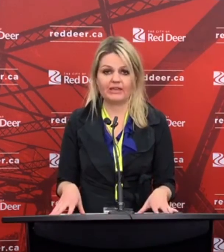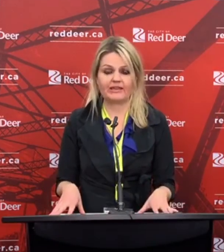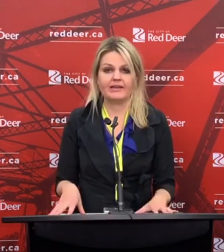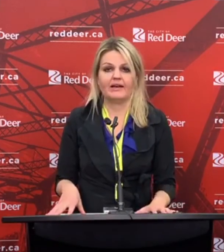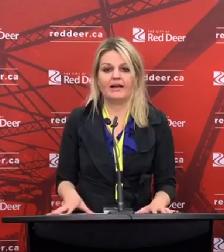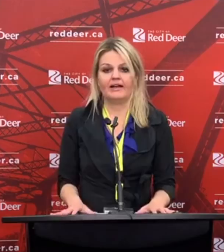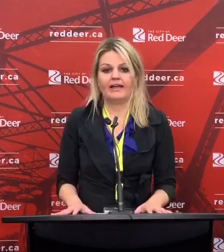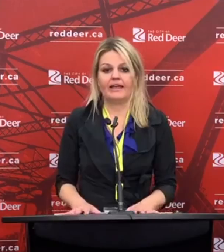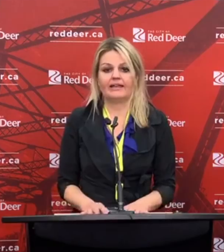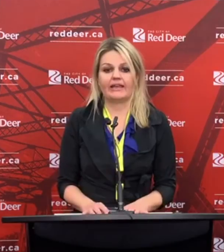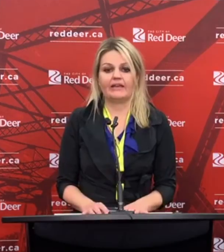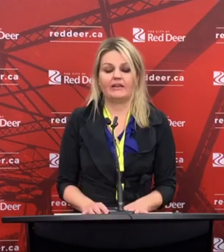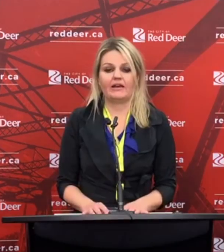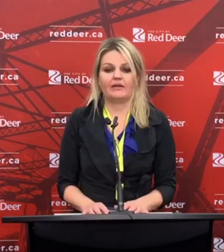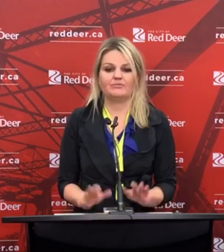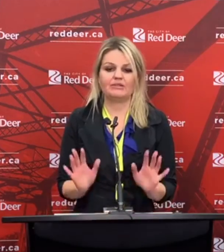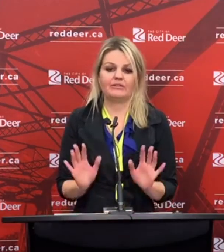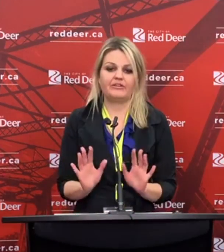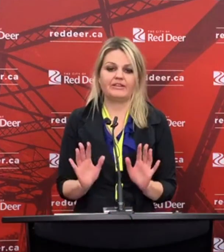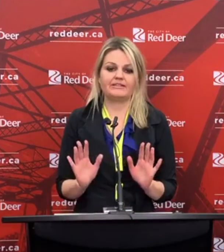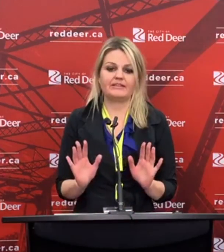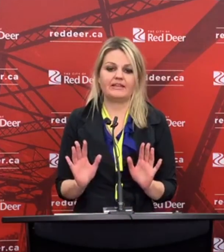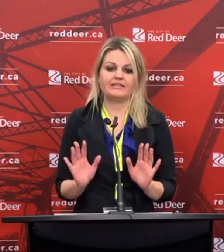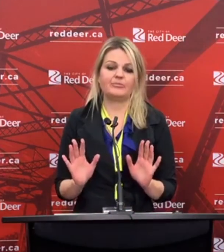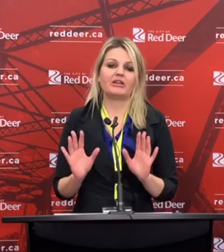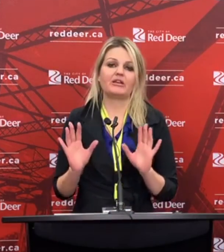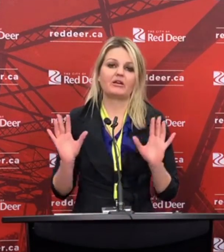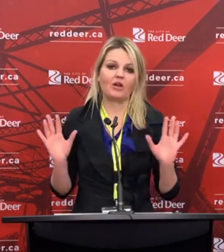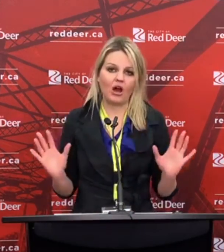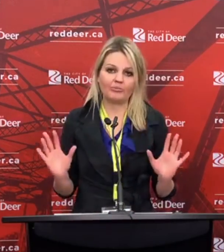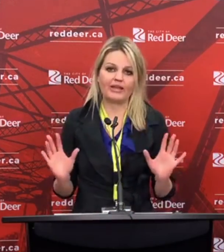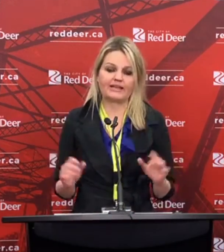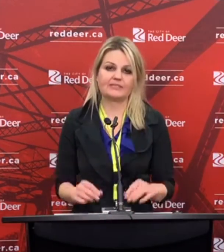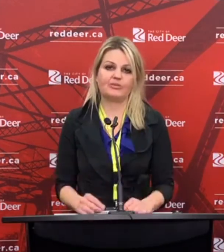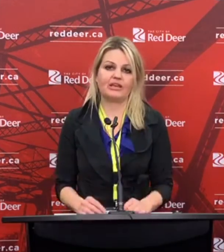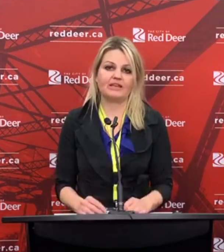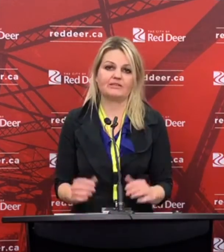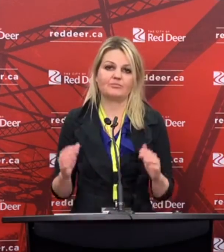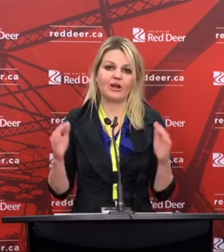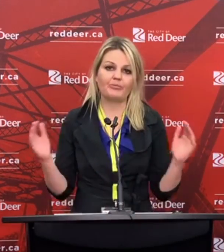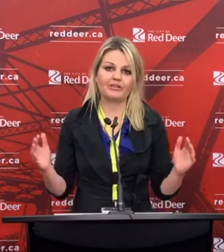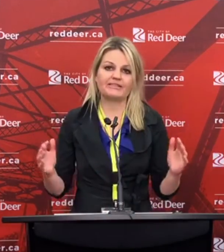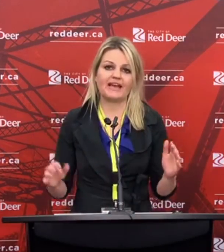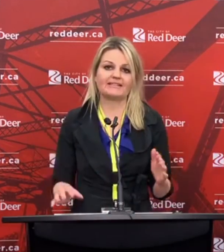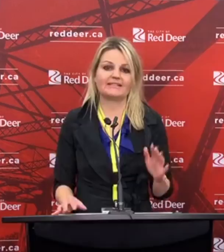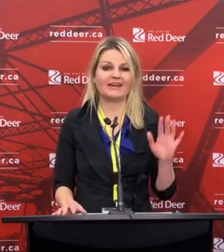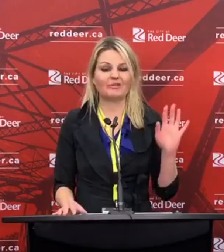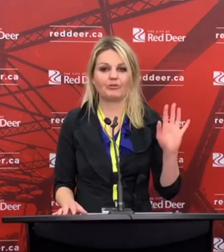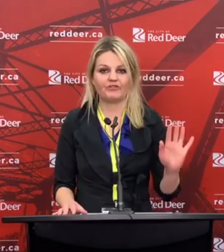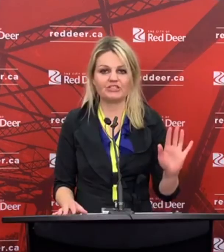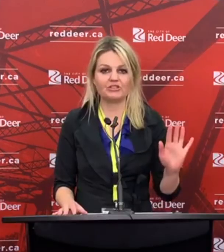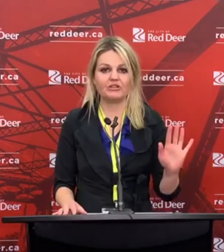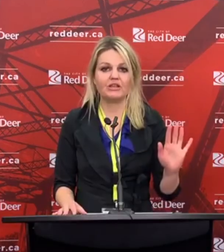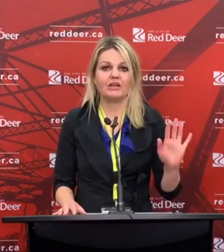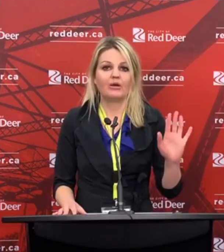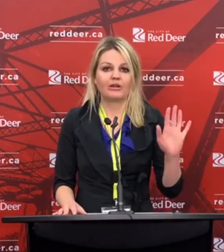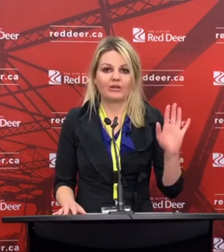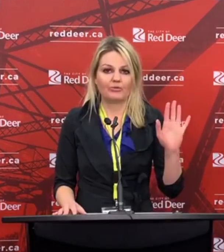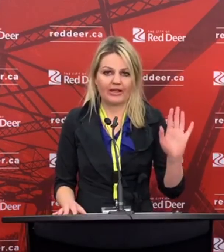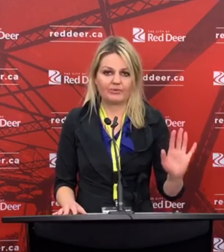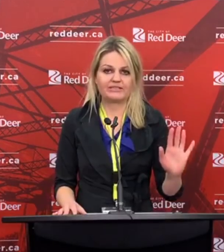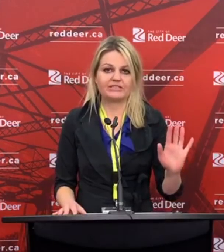this week. And again, it is a bit complex because property taxes have a provincial